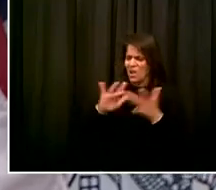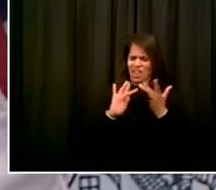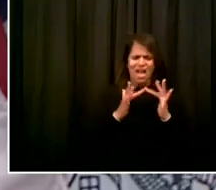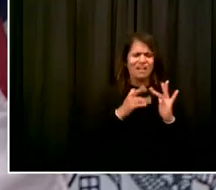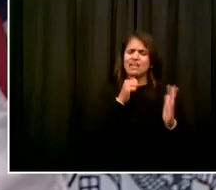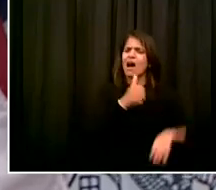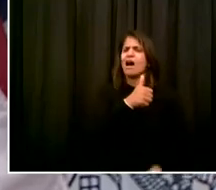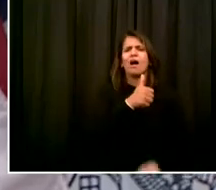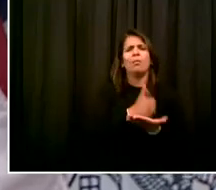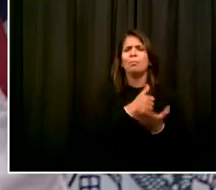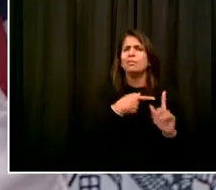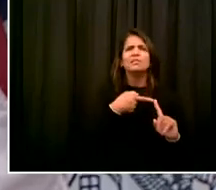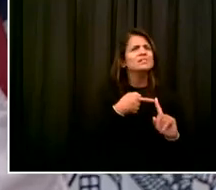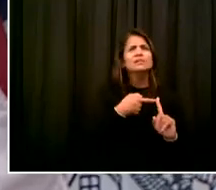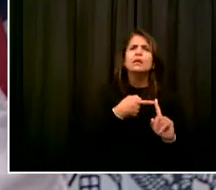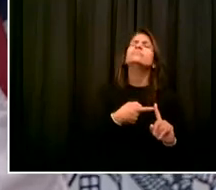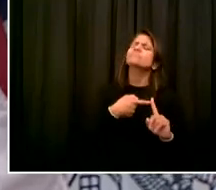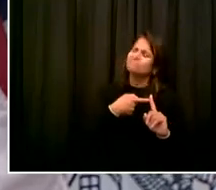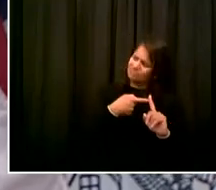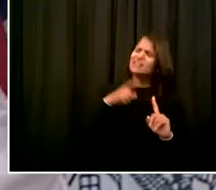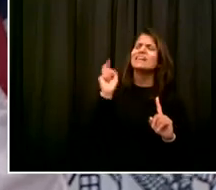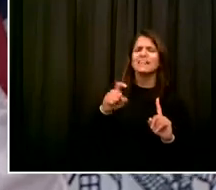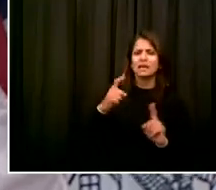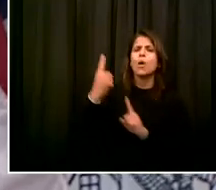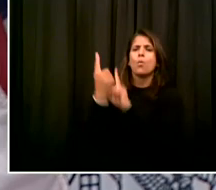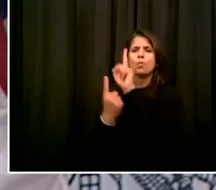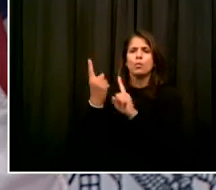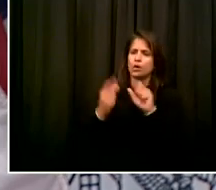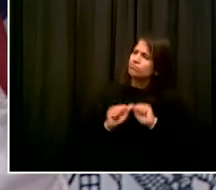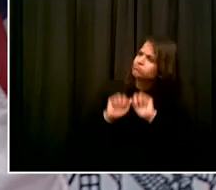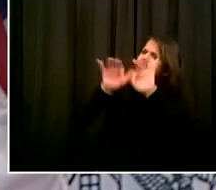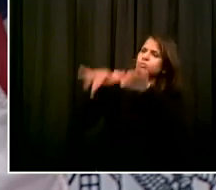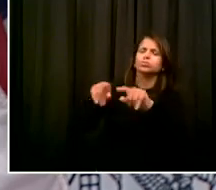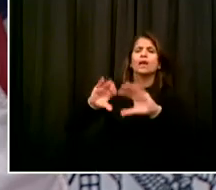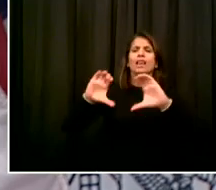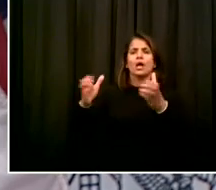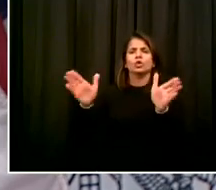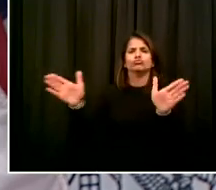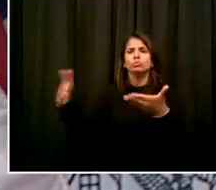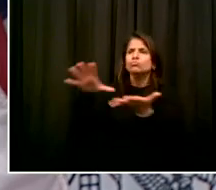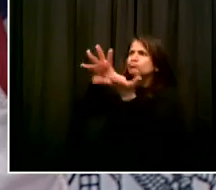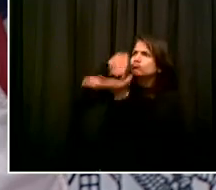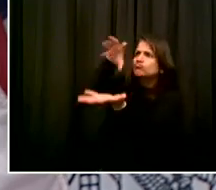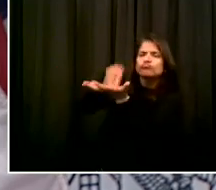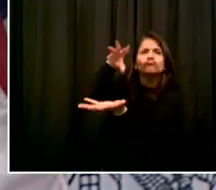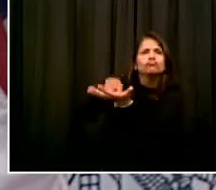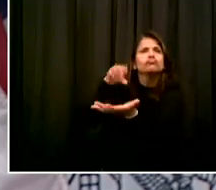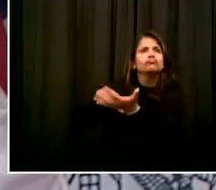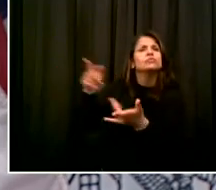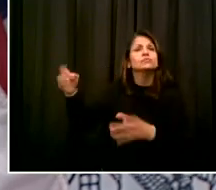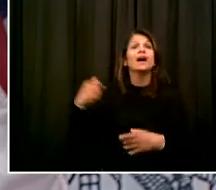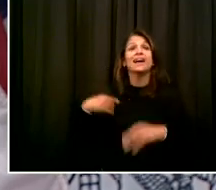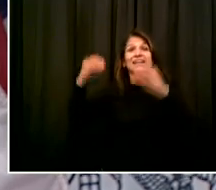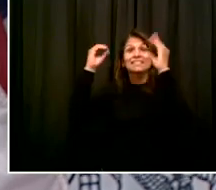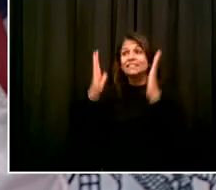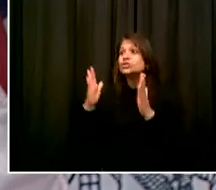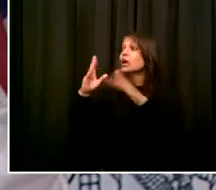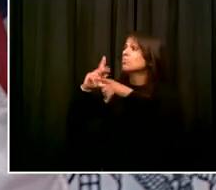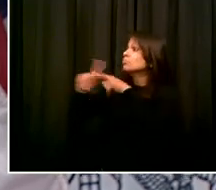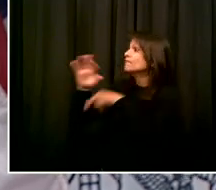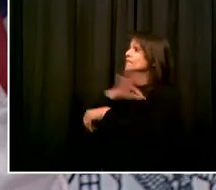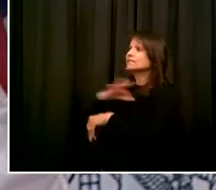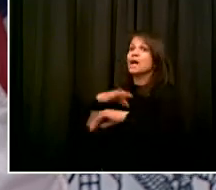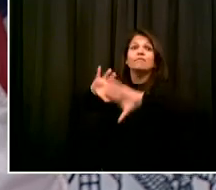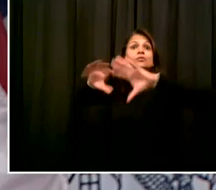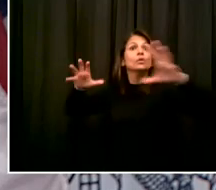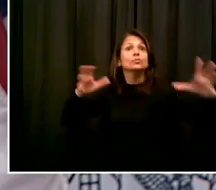and we're going to help those professionals to be ready to be there for the kids. Now, Chancellor Carranza has done an extraordinary